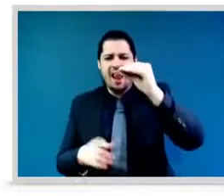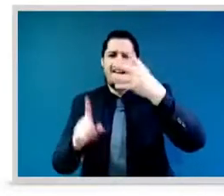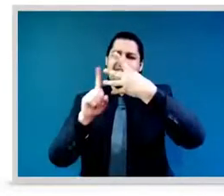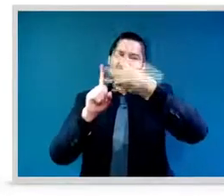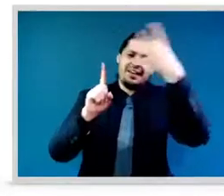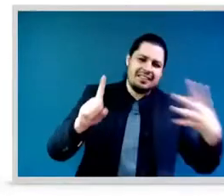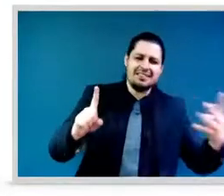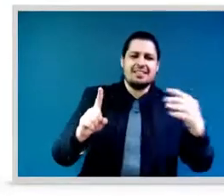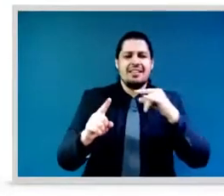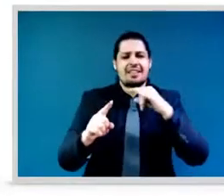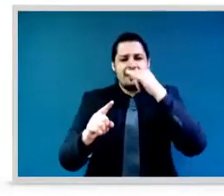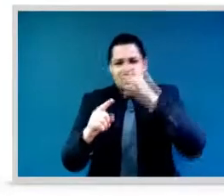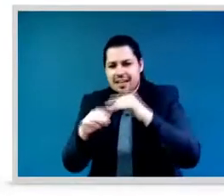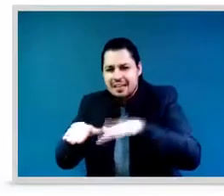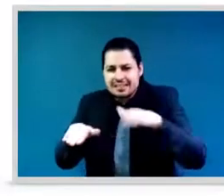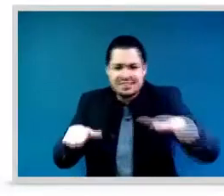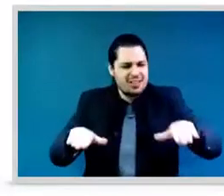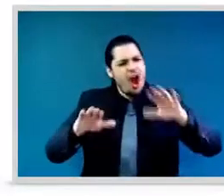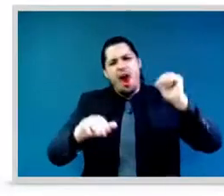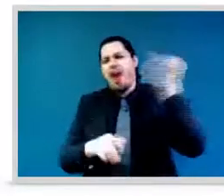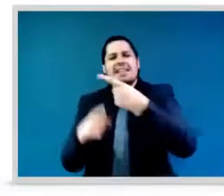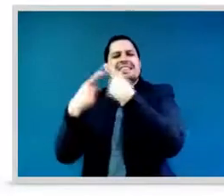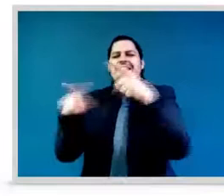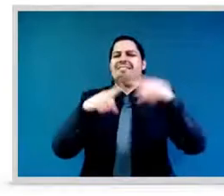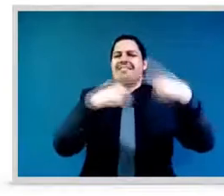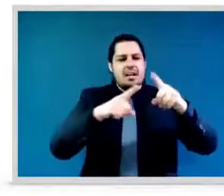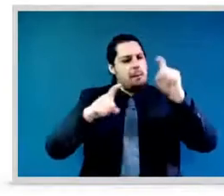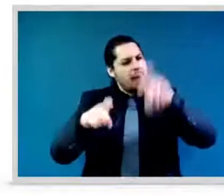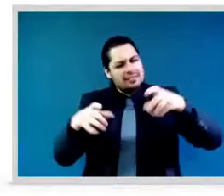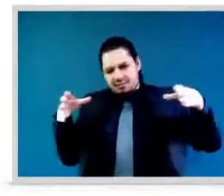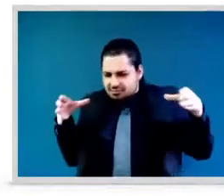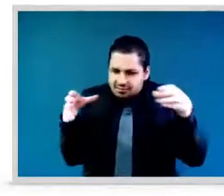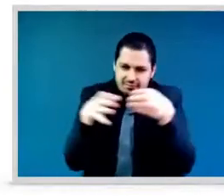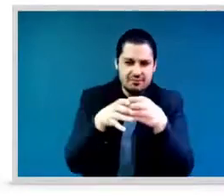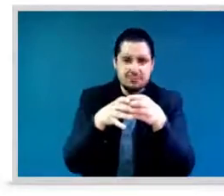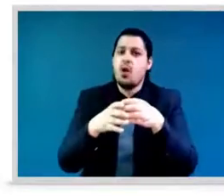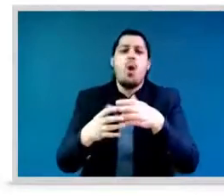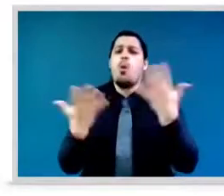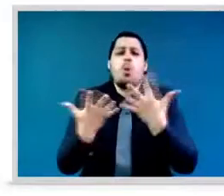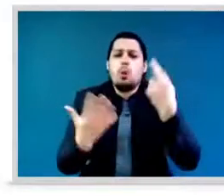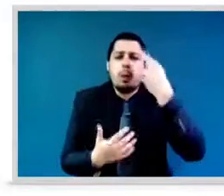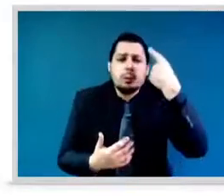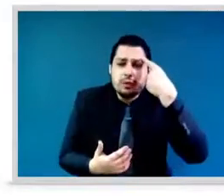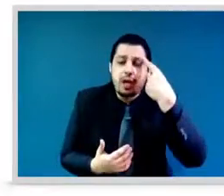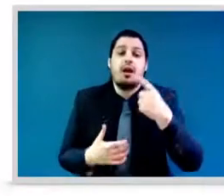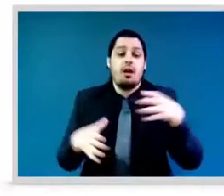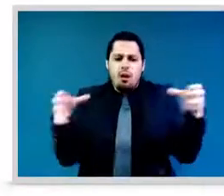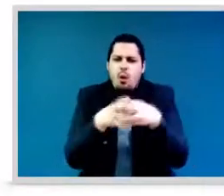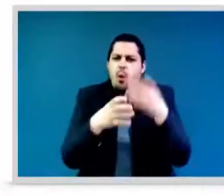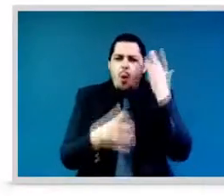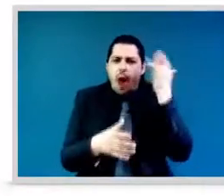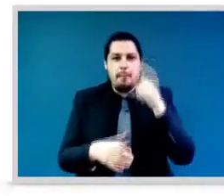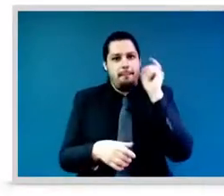invisible when we demand to be seen. So thank you so much for holding this Generation